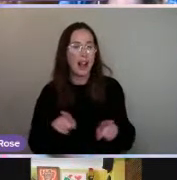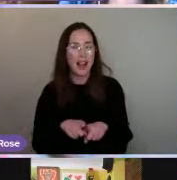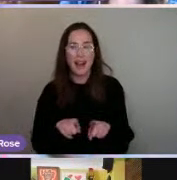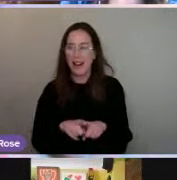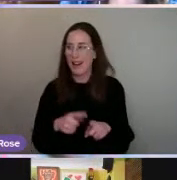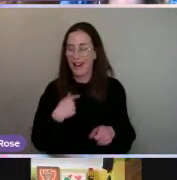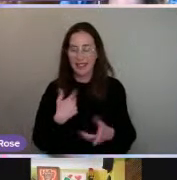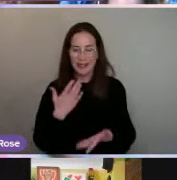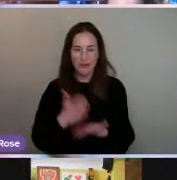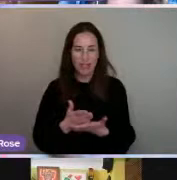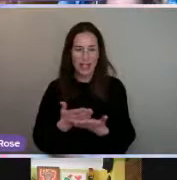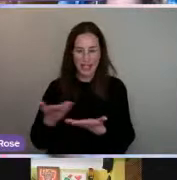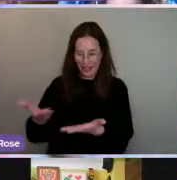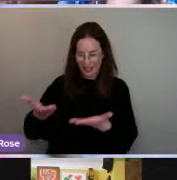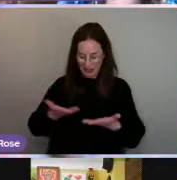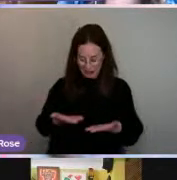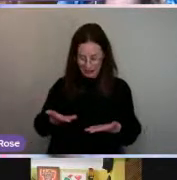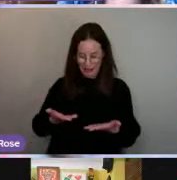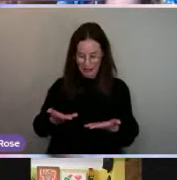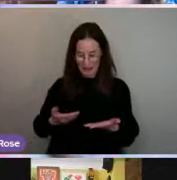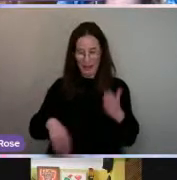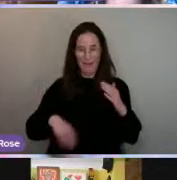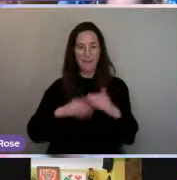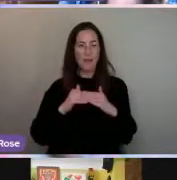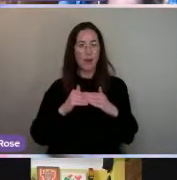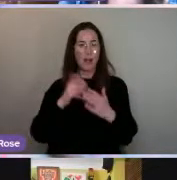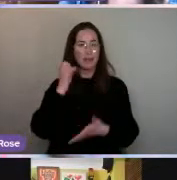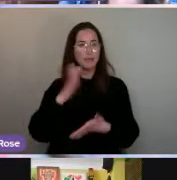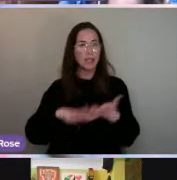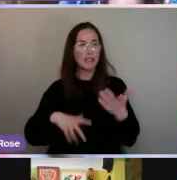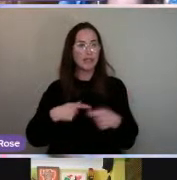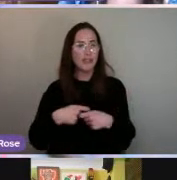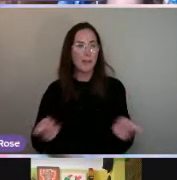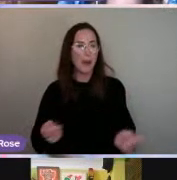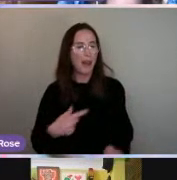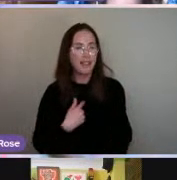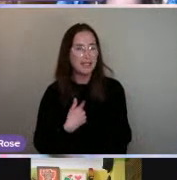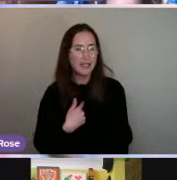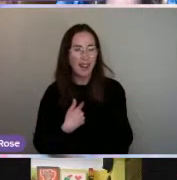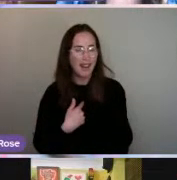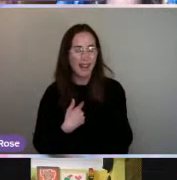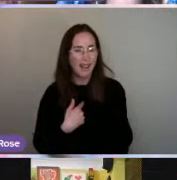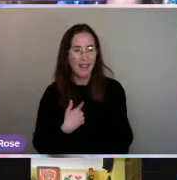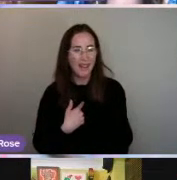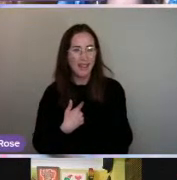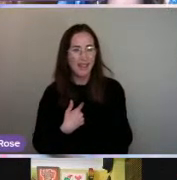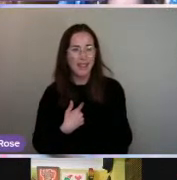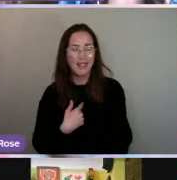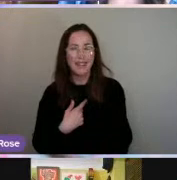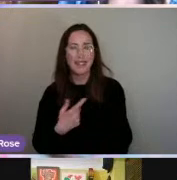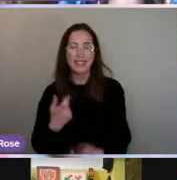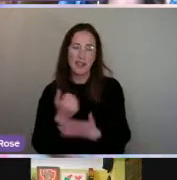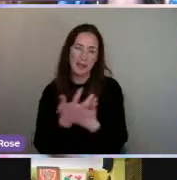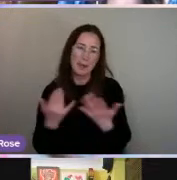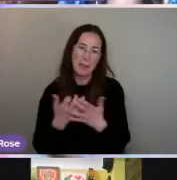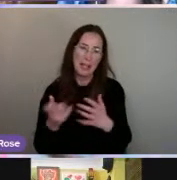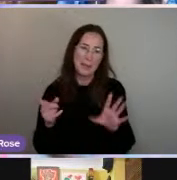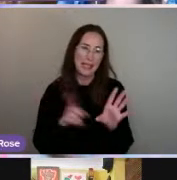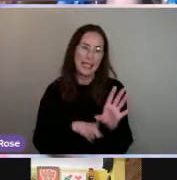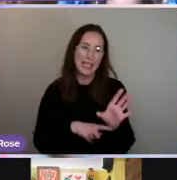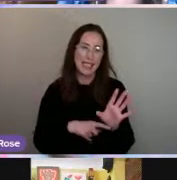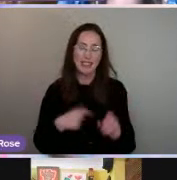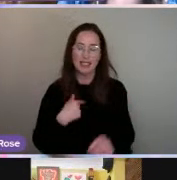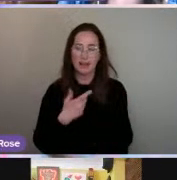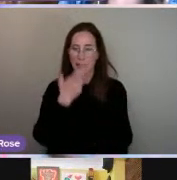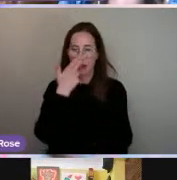really get the full experience of a birthday. So I then kind of, for many years, came to not really